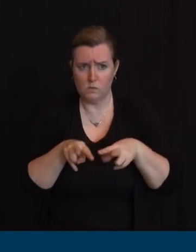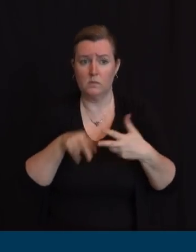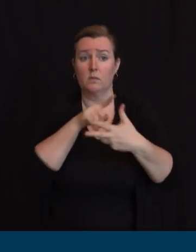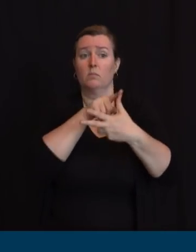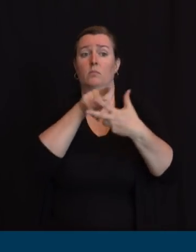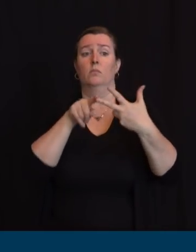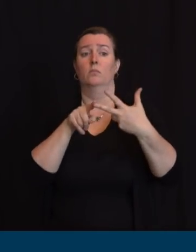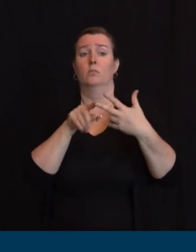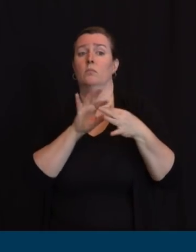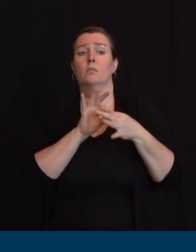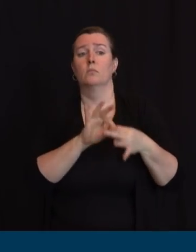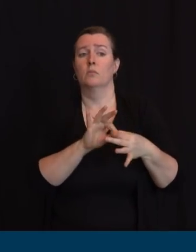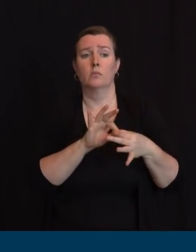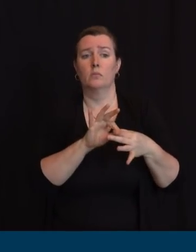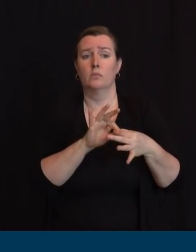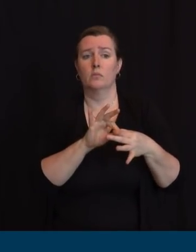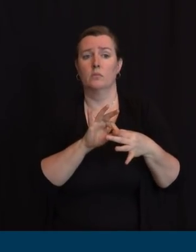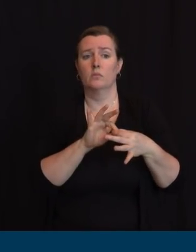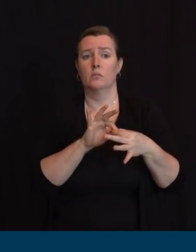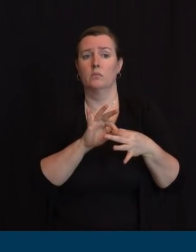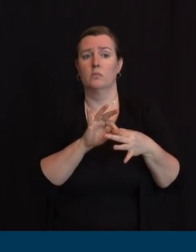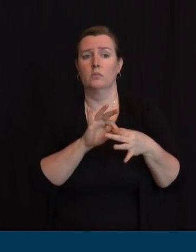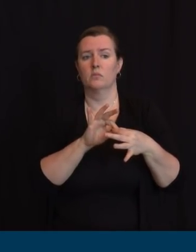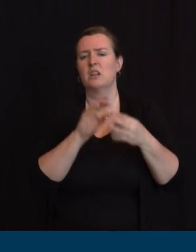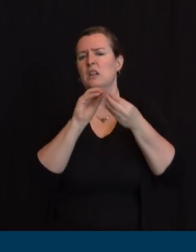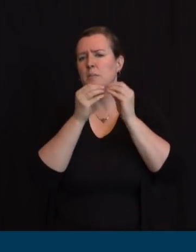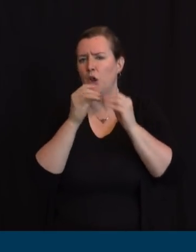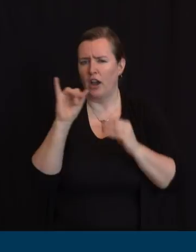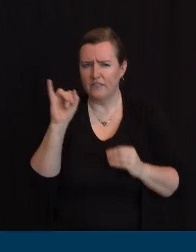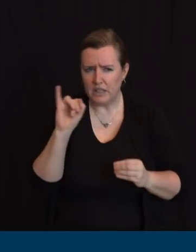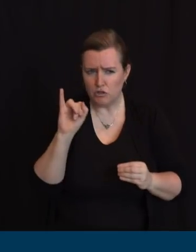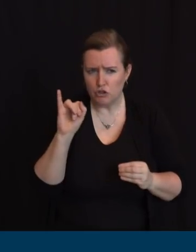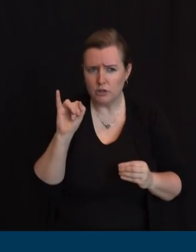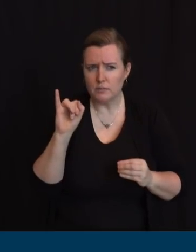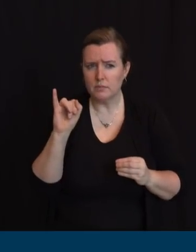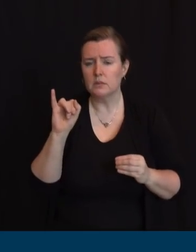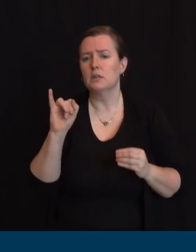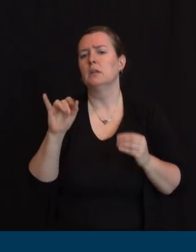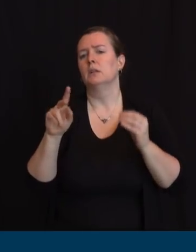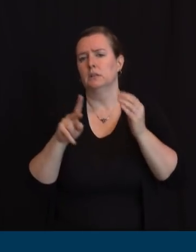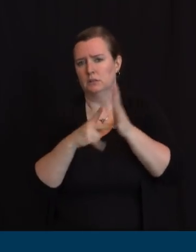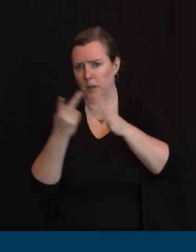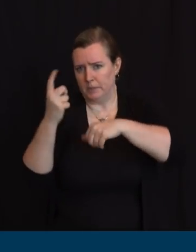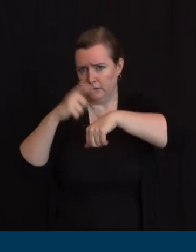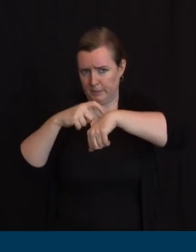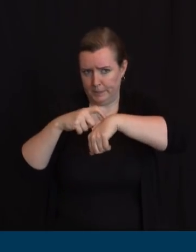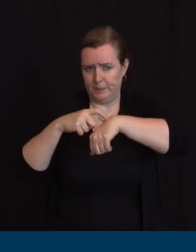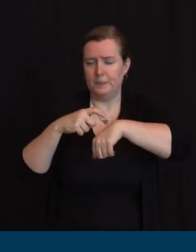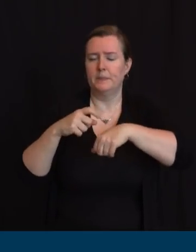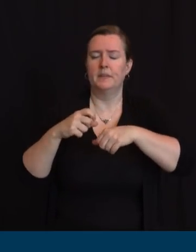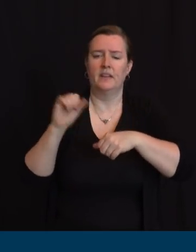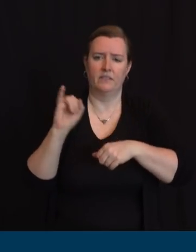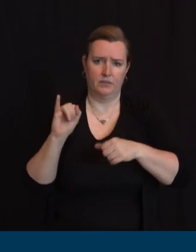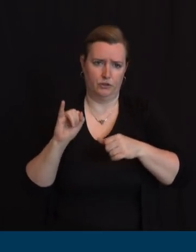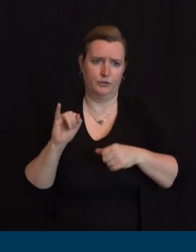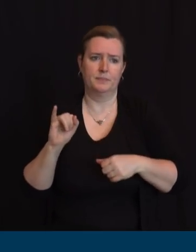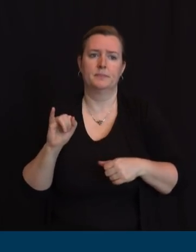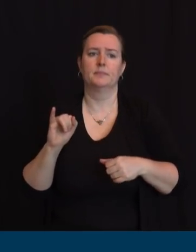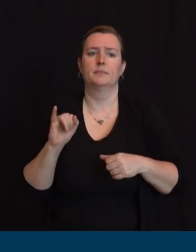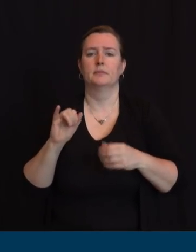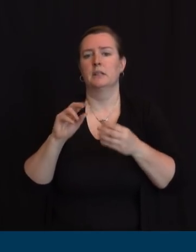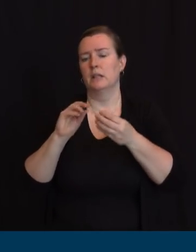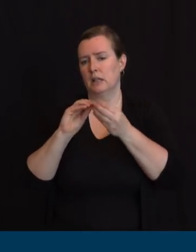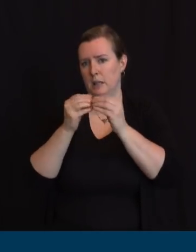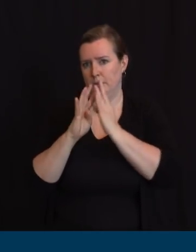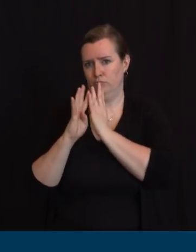hospitalizations uh number of patients in icu uh all of those inputs and i'm sure there's i'm missing some the